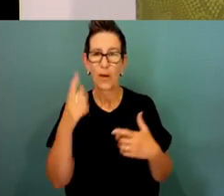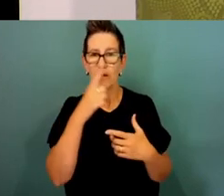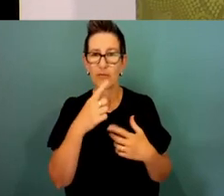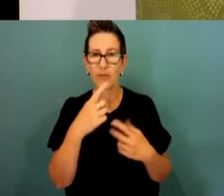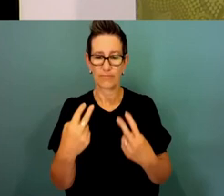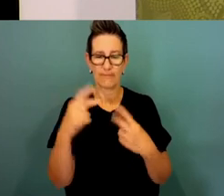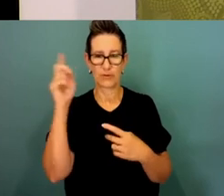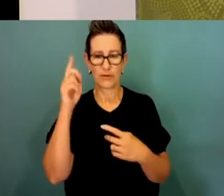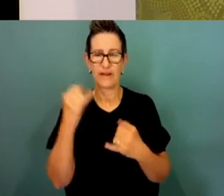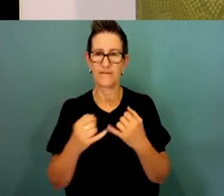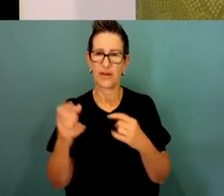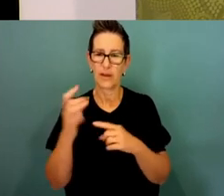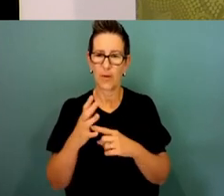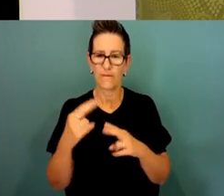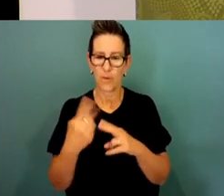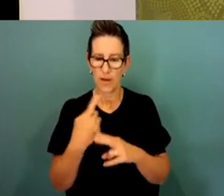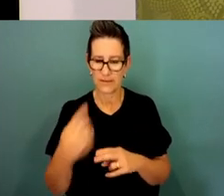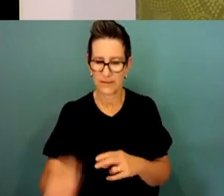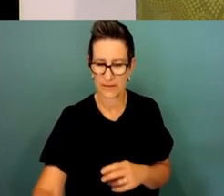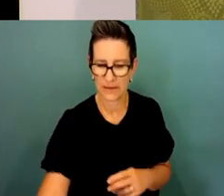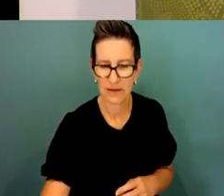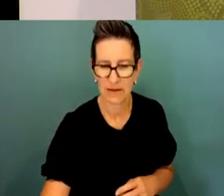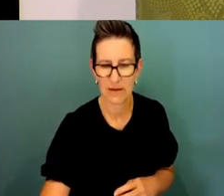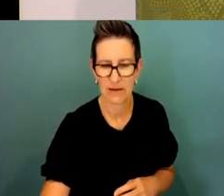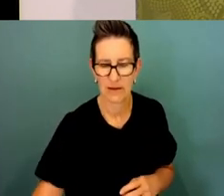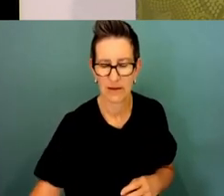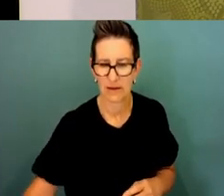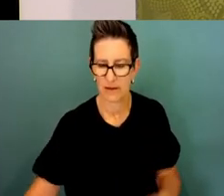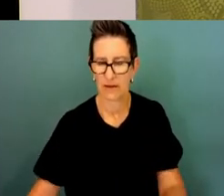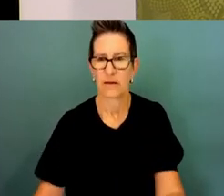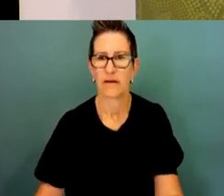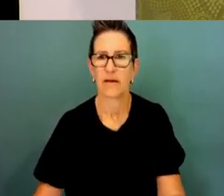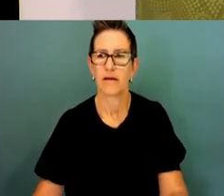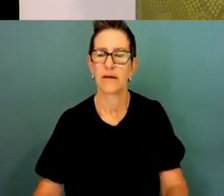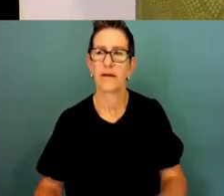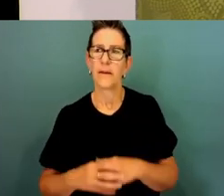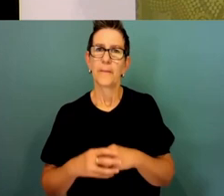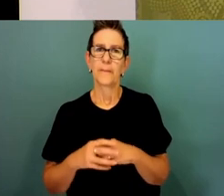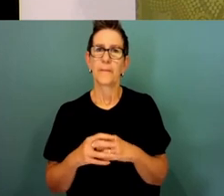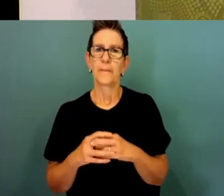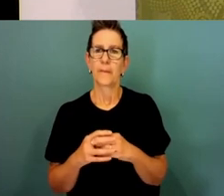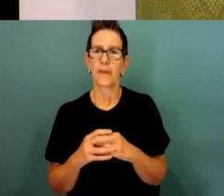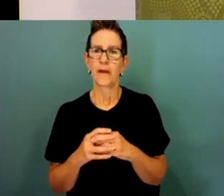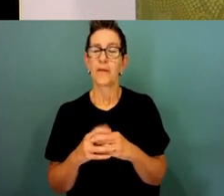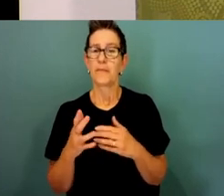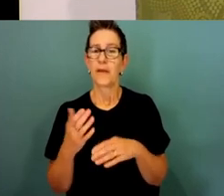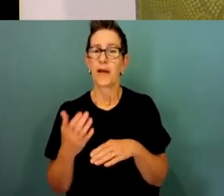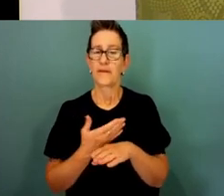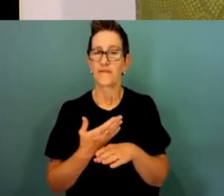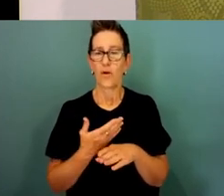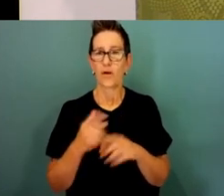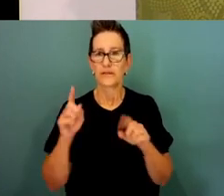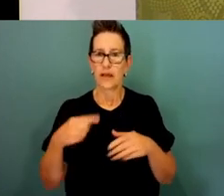for us in the public service. But before we talk any more, it's really my pleasure to invite